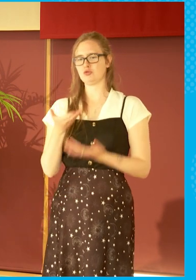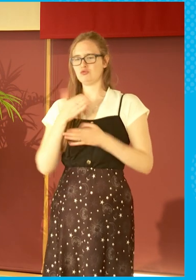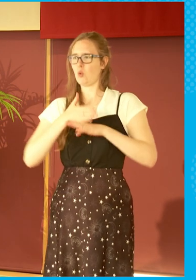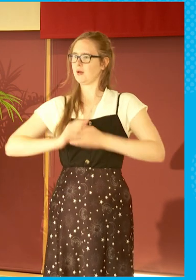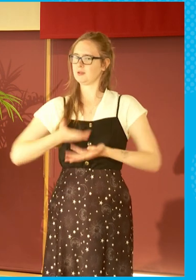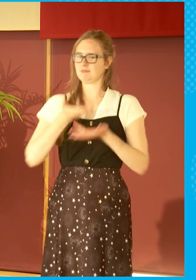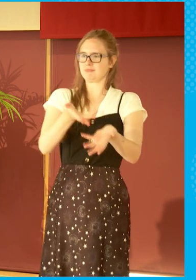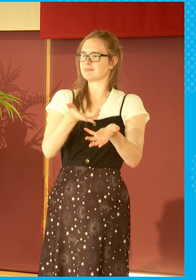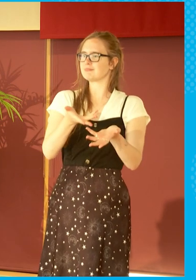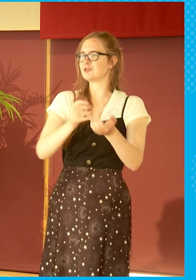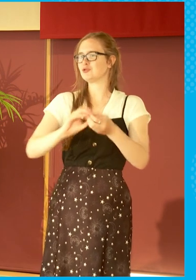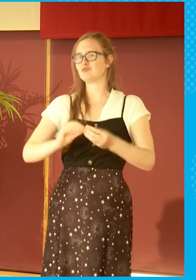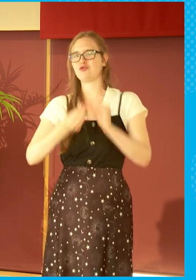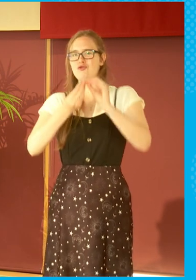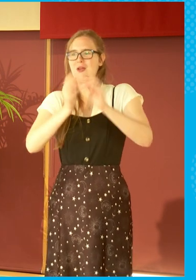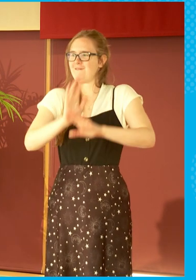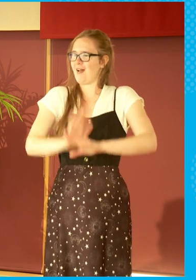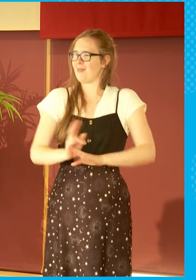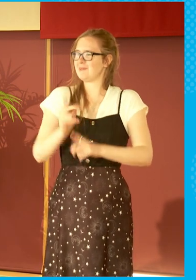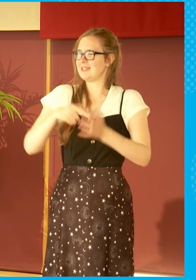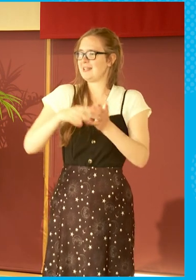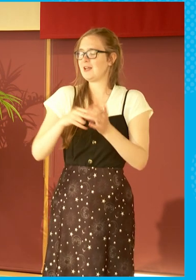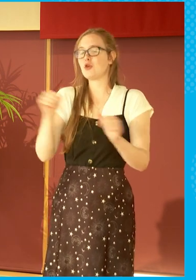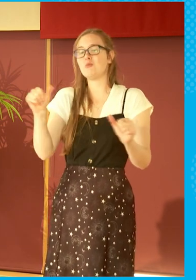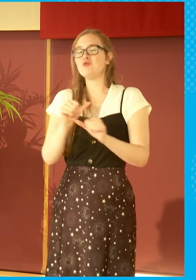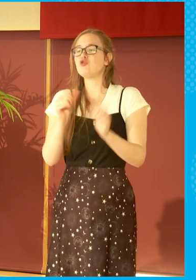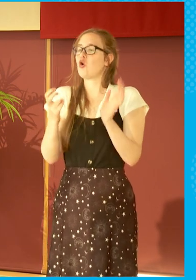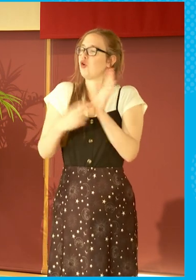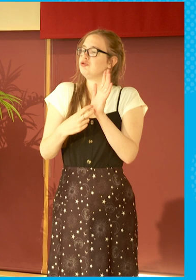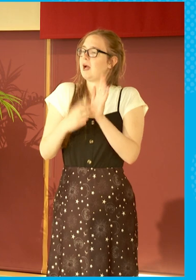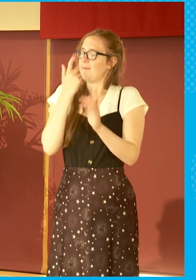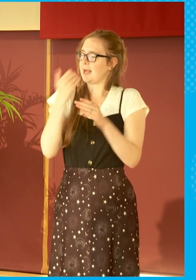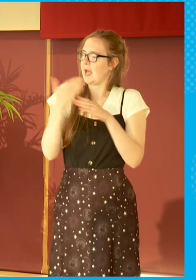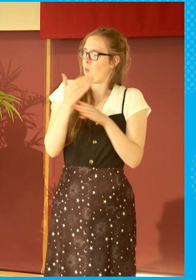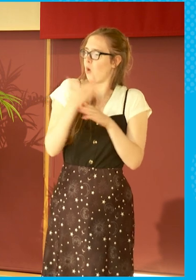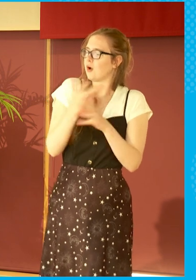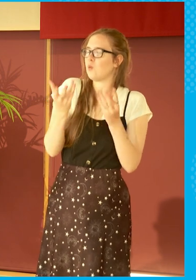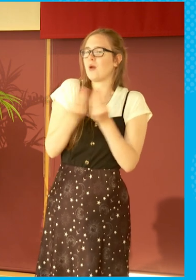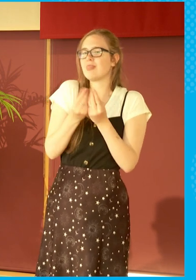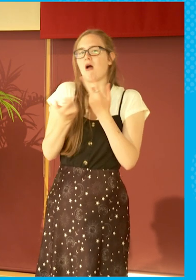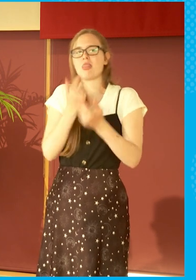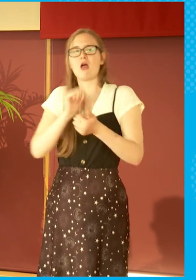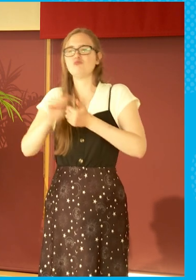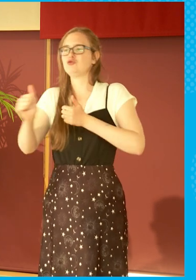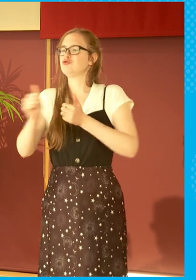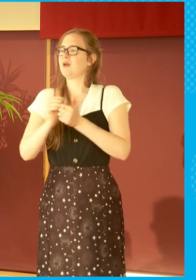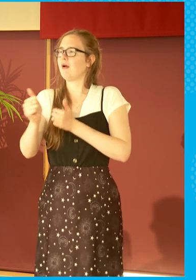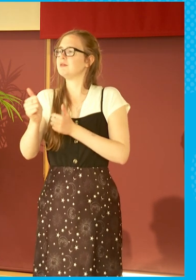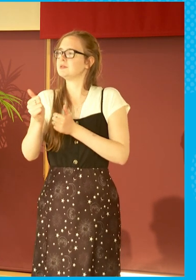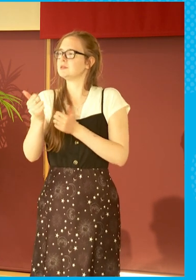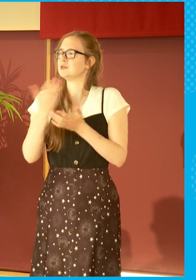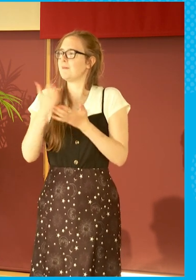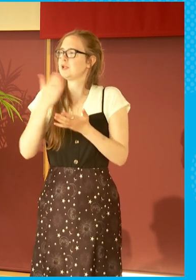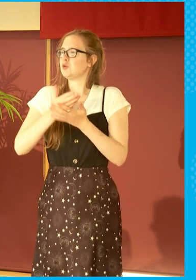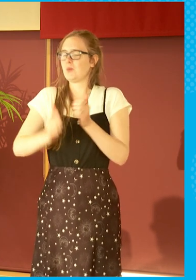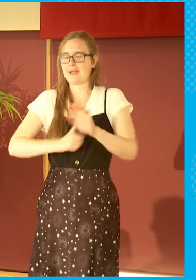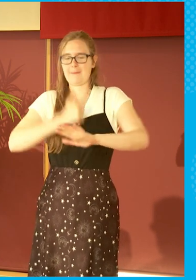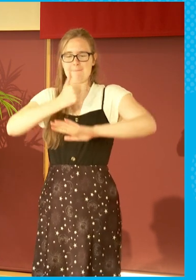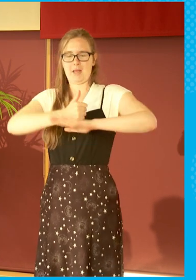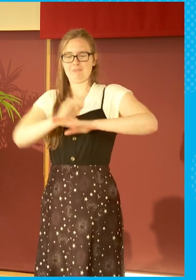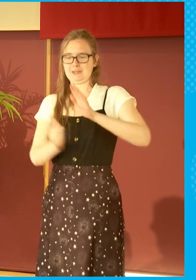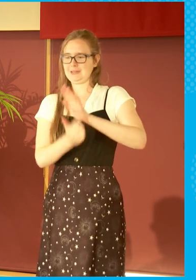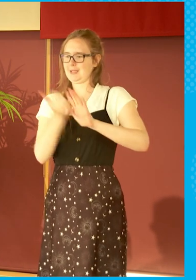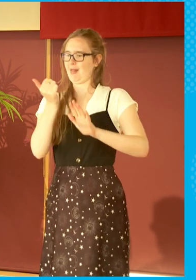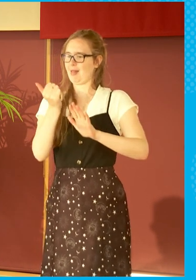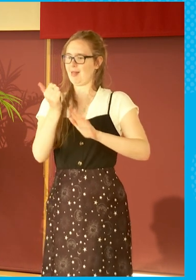It may be short-term contracts, but that we can work together with other producers so that we can build a base of skilled people